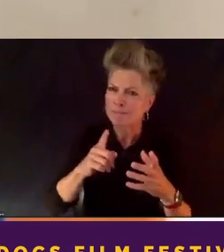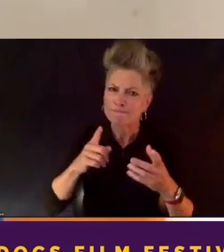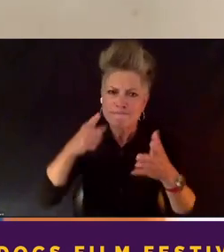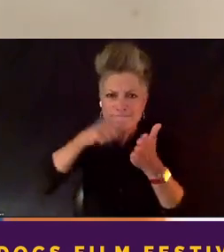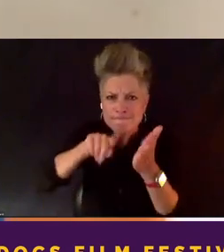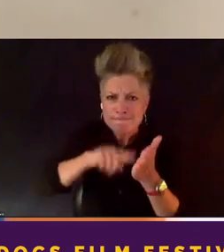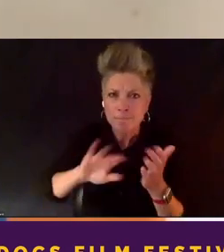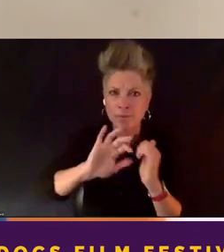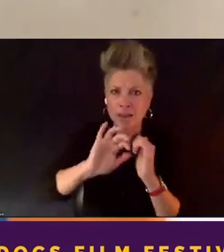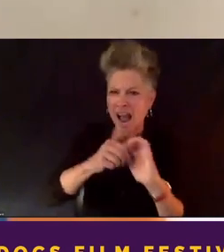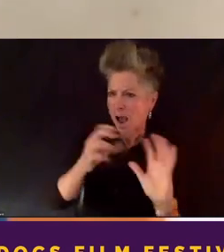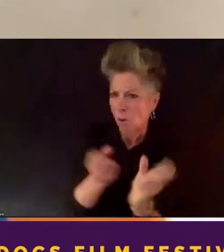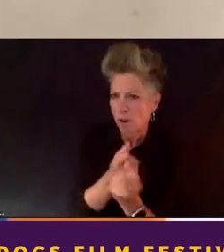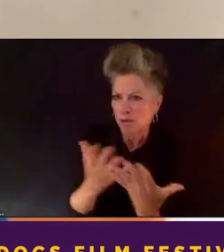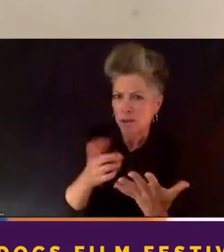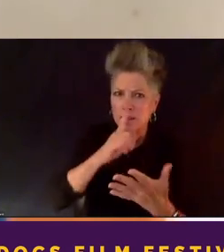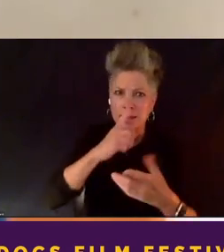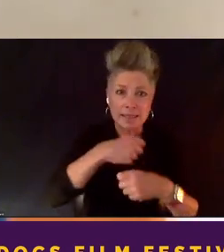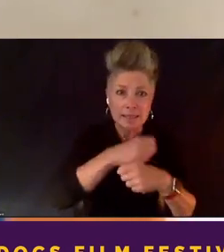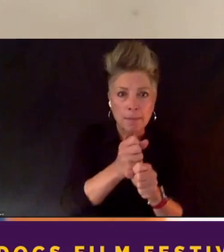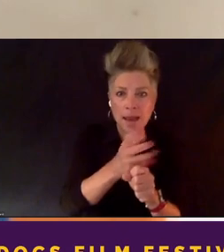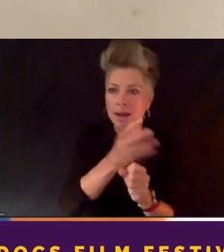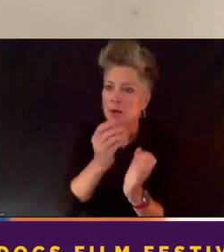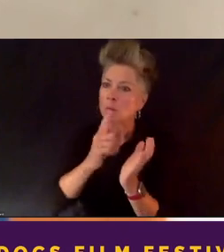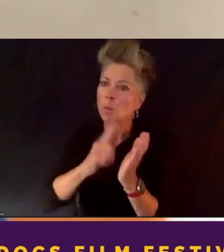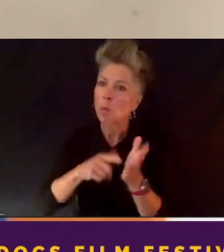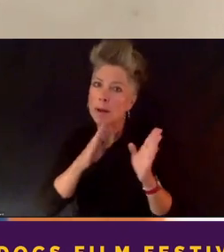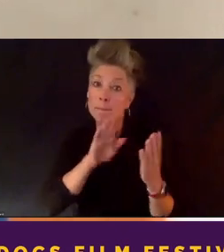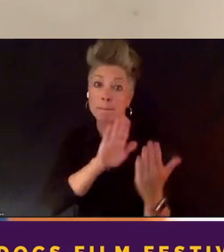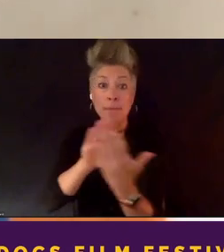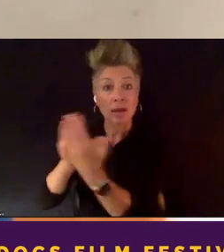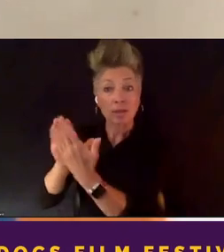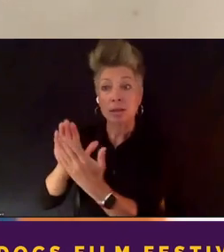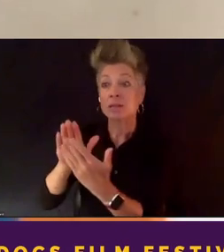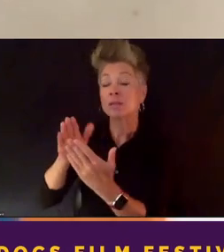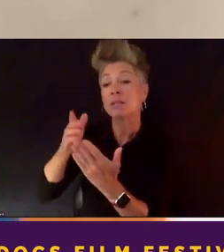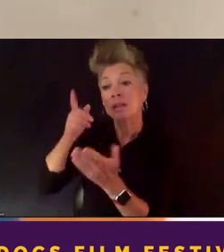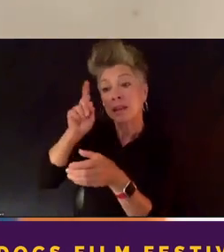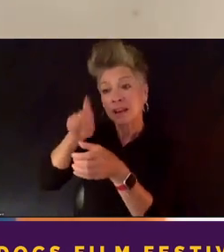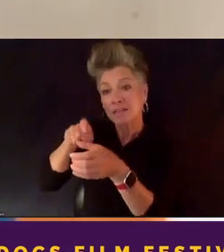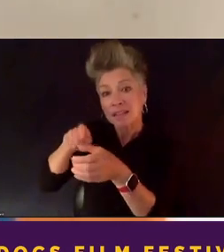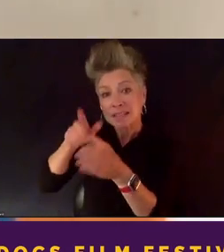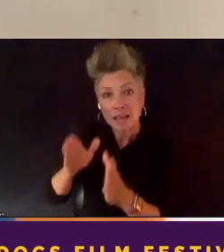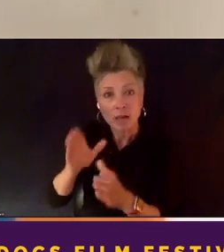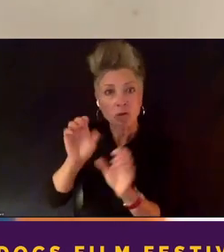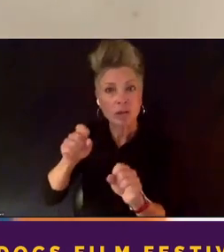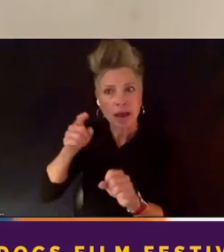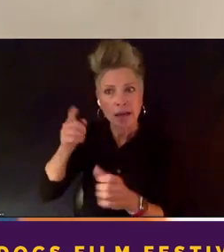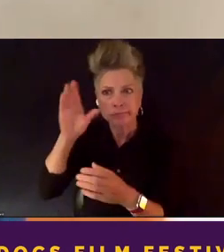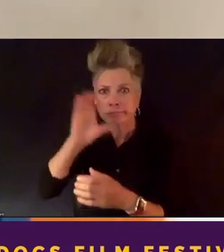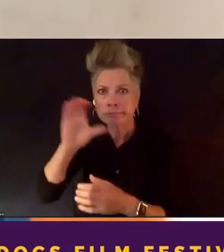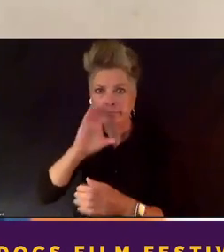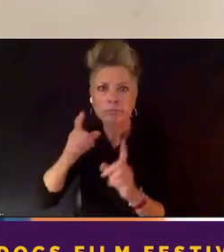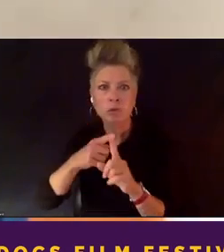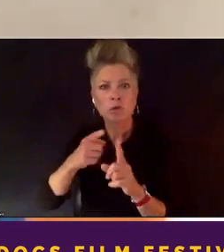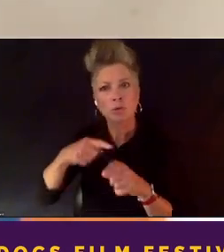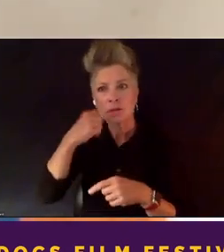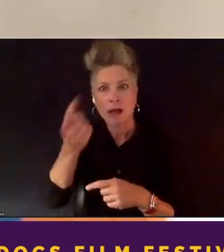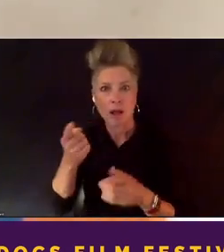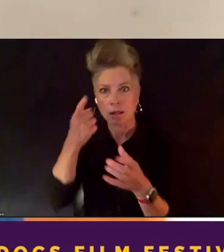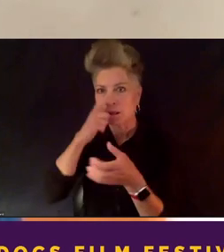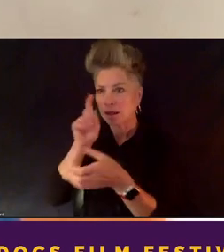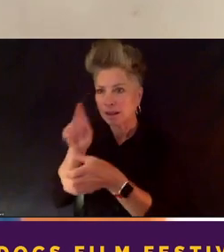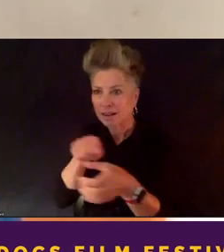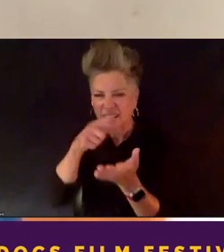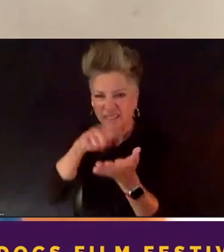is made and what methods filmmakers can pursue to tell investigative stories, and so I just want to jump right in. know time is of the